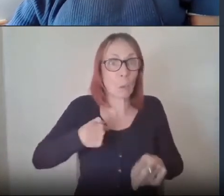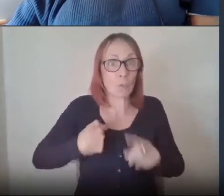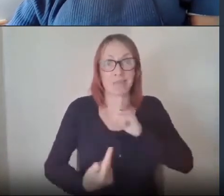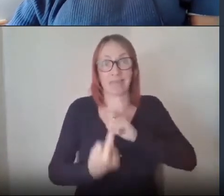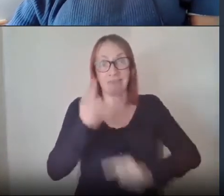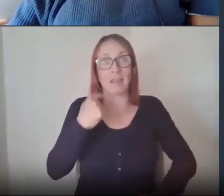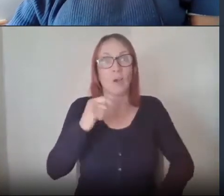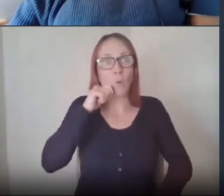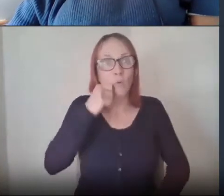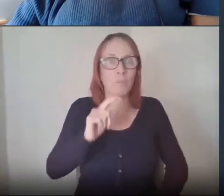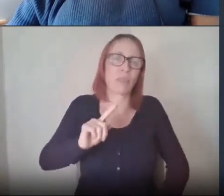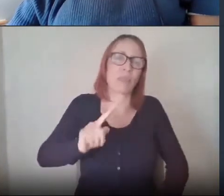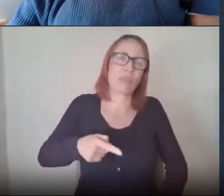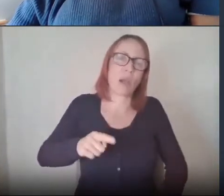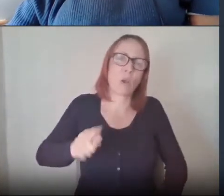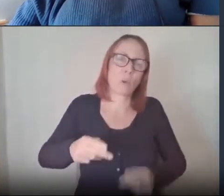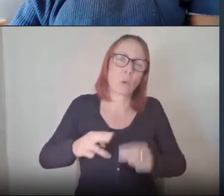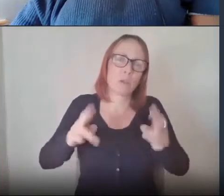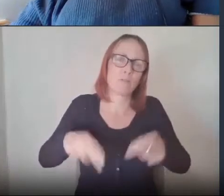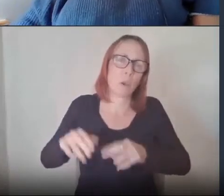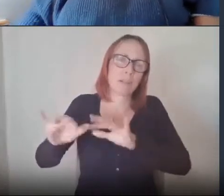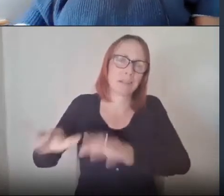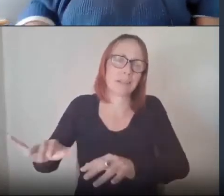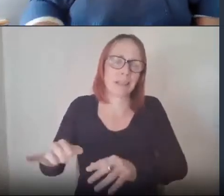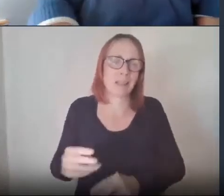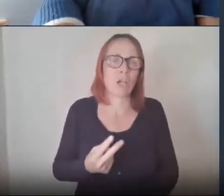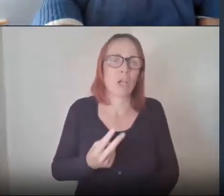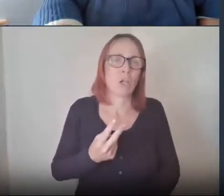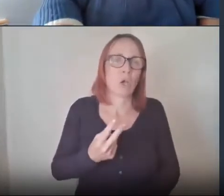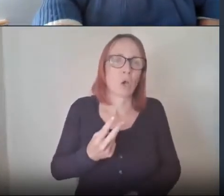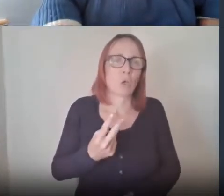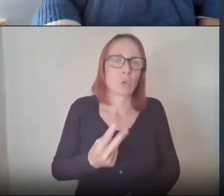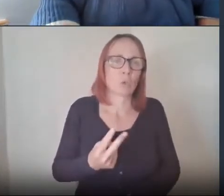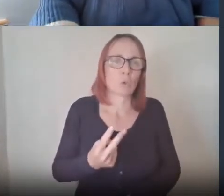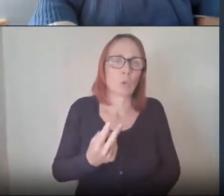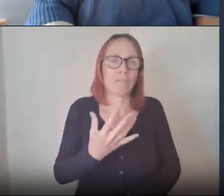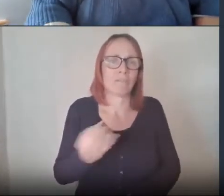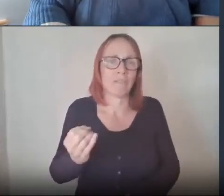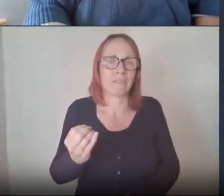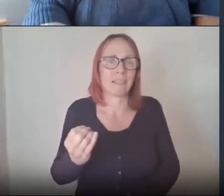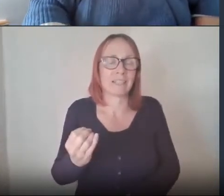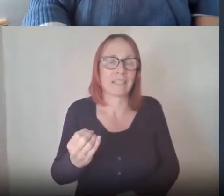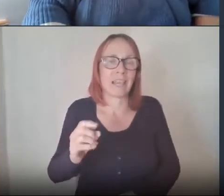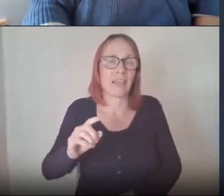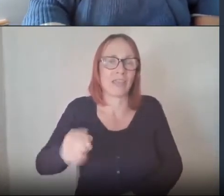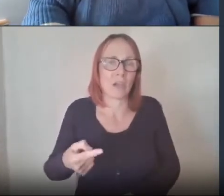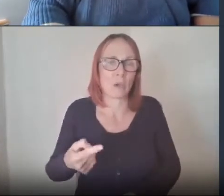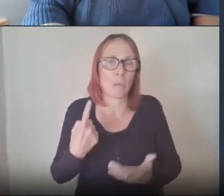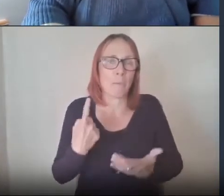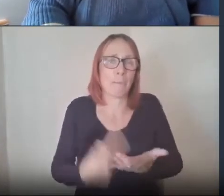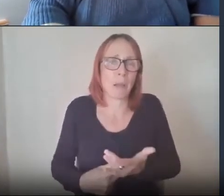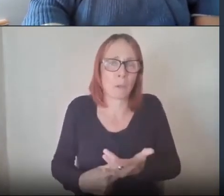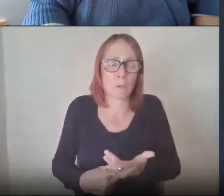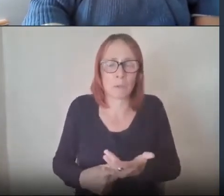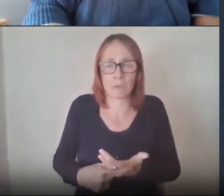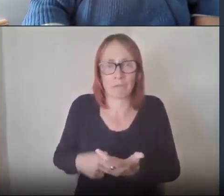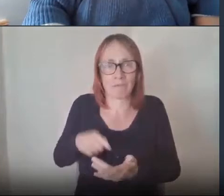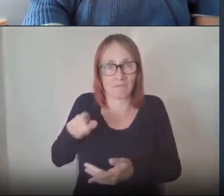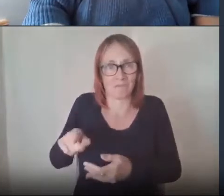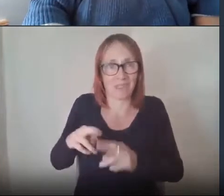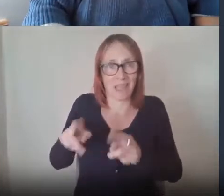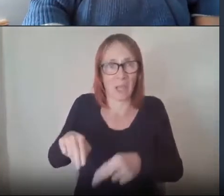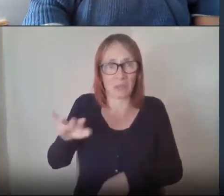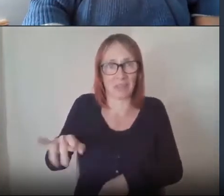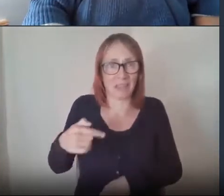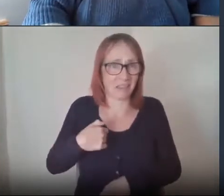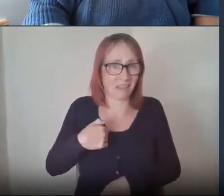be paying quarter of a million pounds for those houses i would i would have laughed at you because i just would never have seen it at the